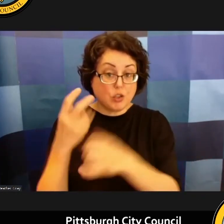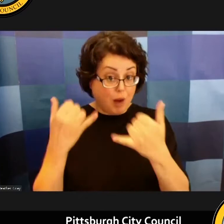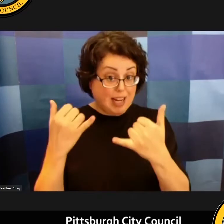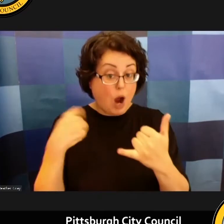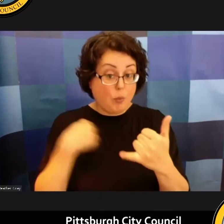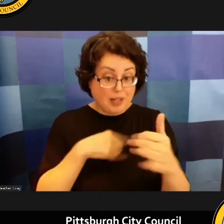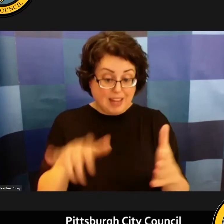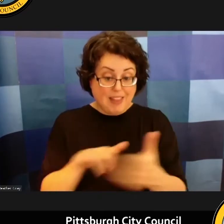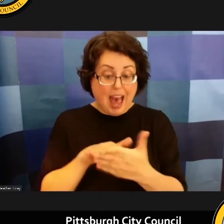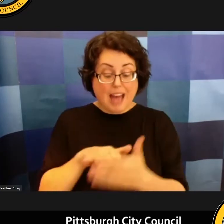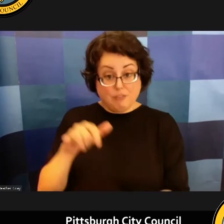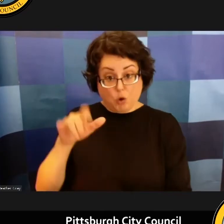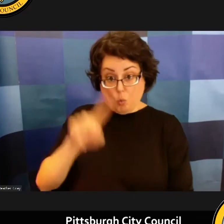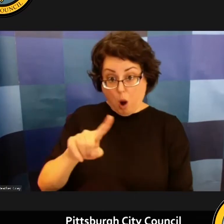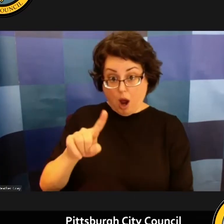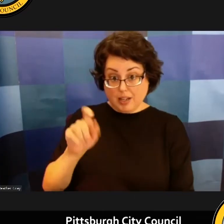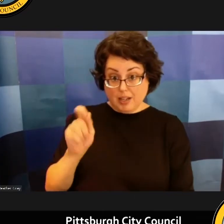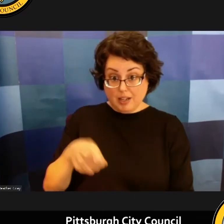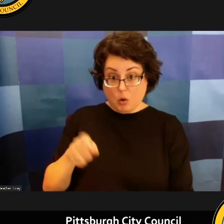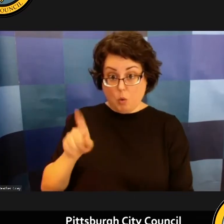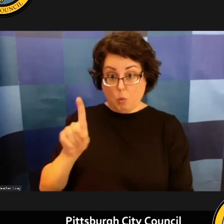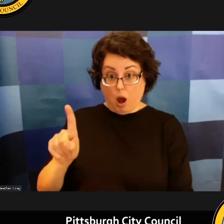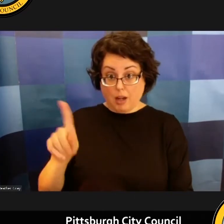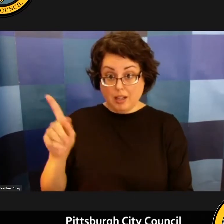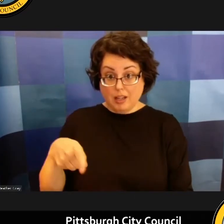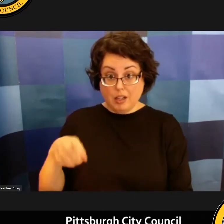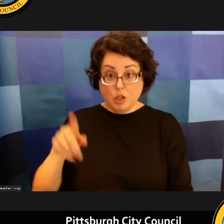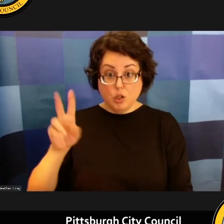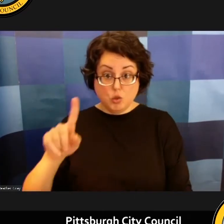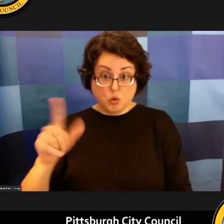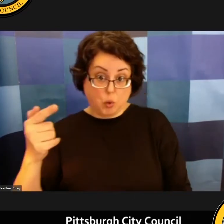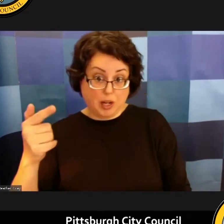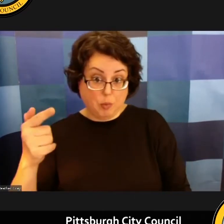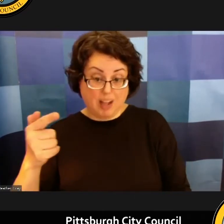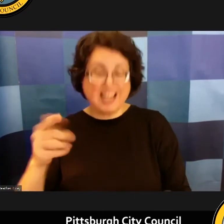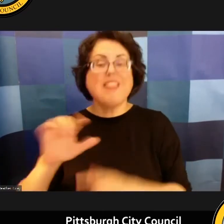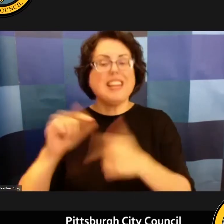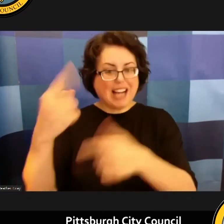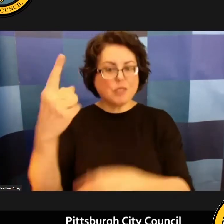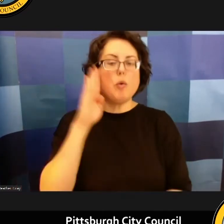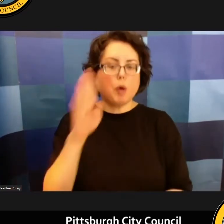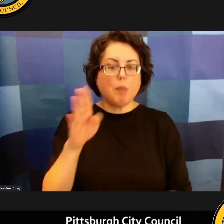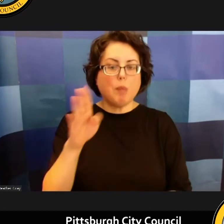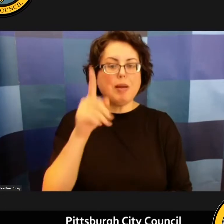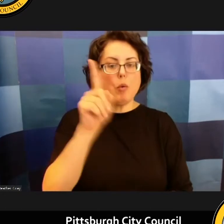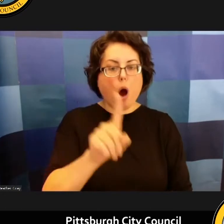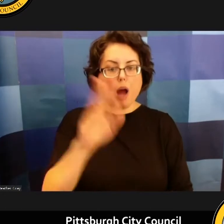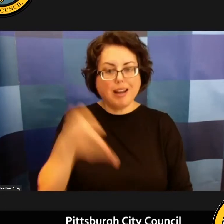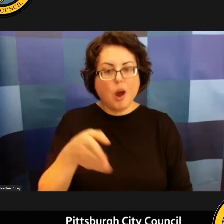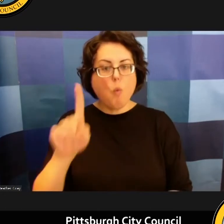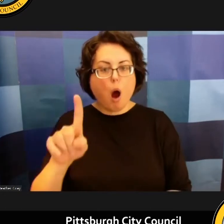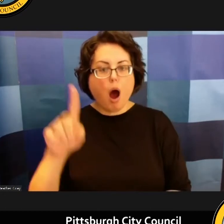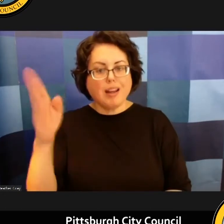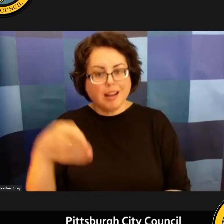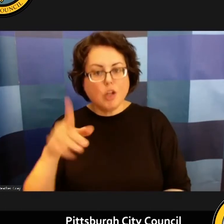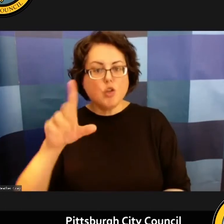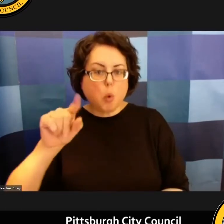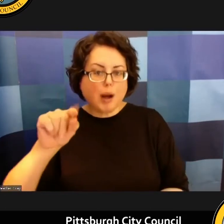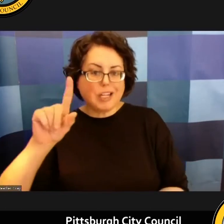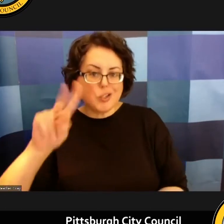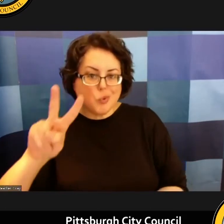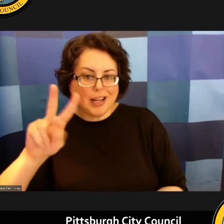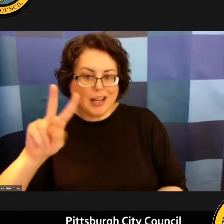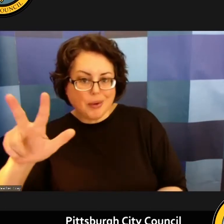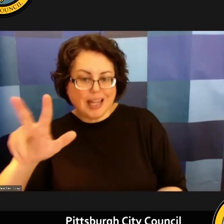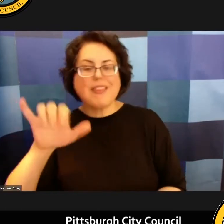1-1-2021 the next valuation period will begin 1-1-2023 which is when those additional costs um will